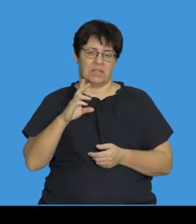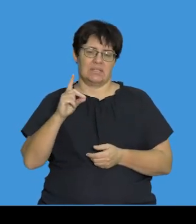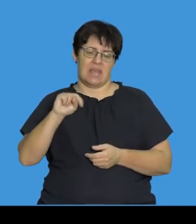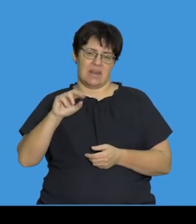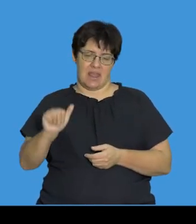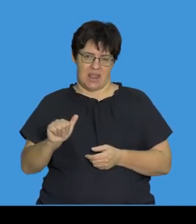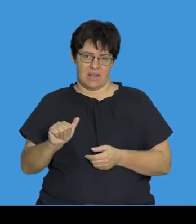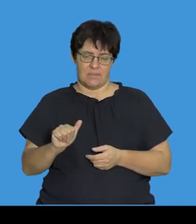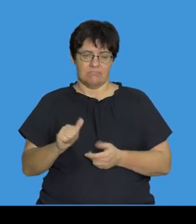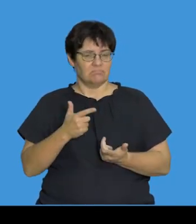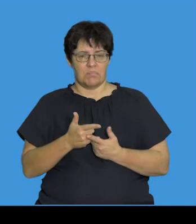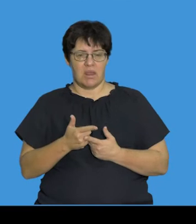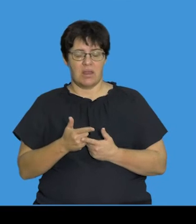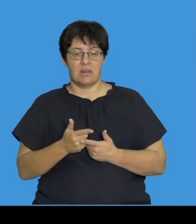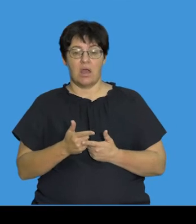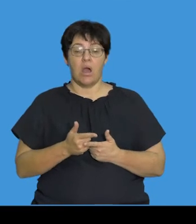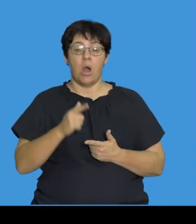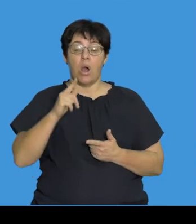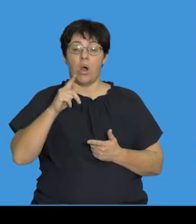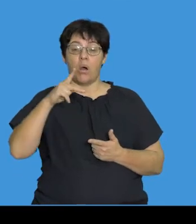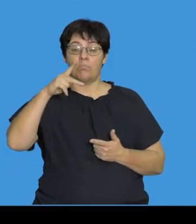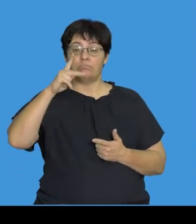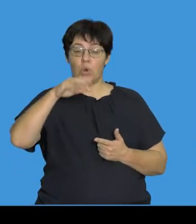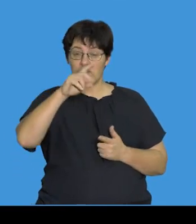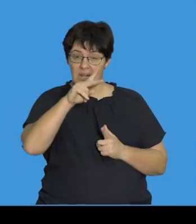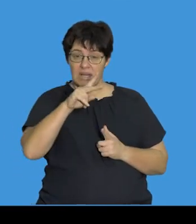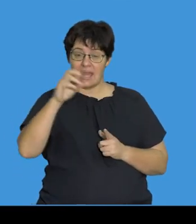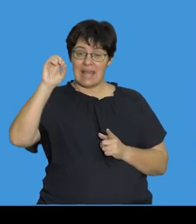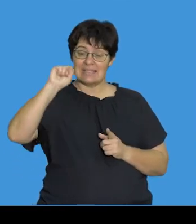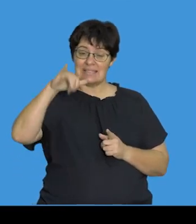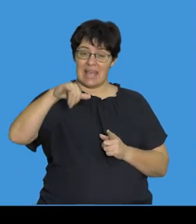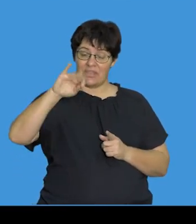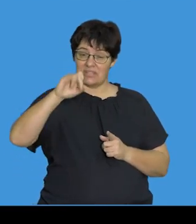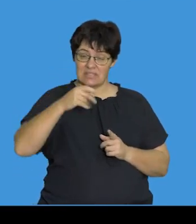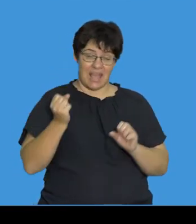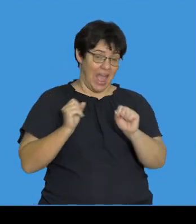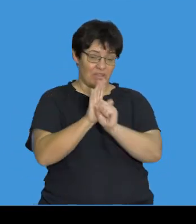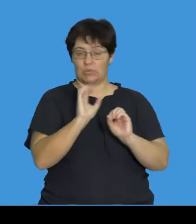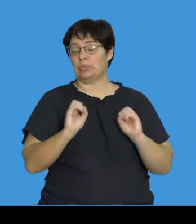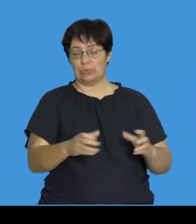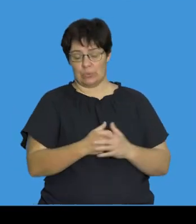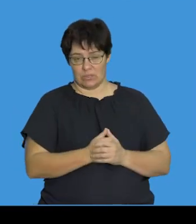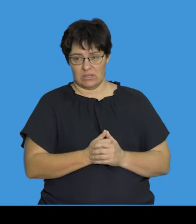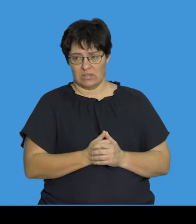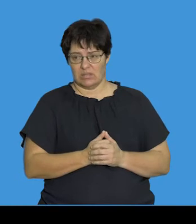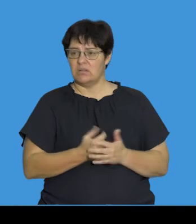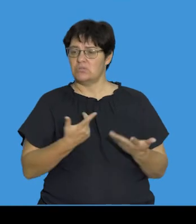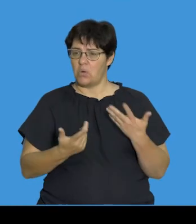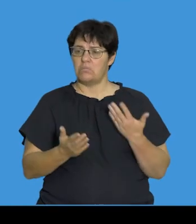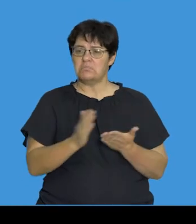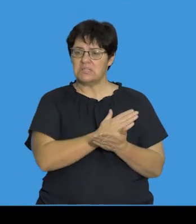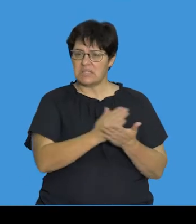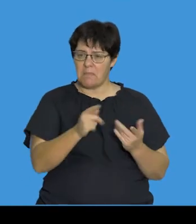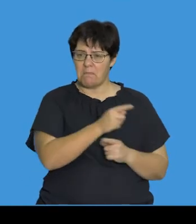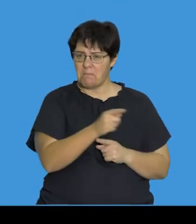do not affect the synthesis of protein. Also, several codons may code for one amino